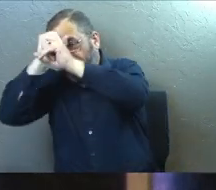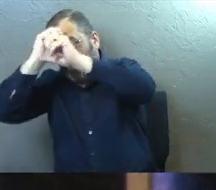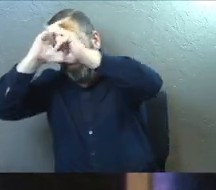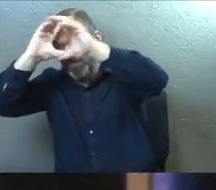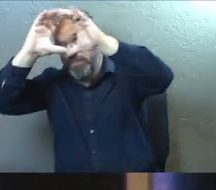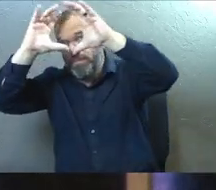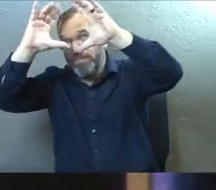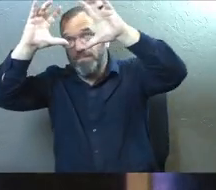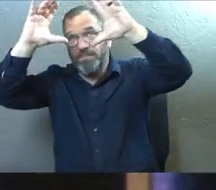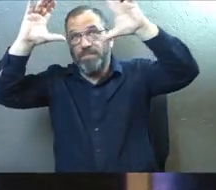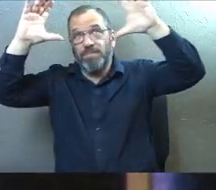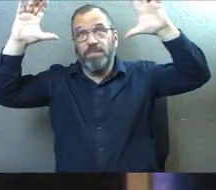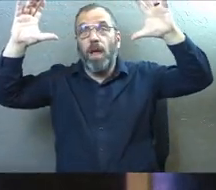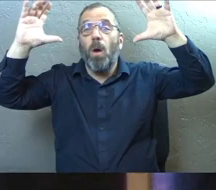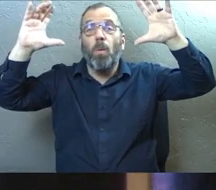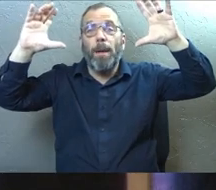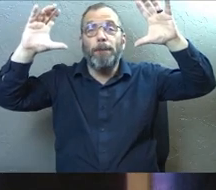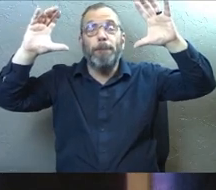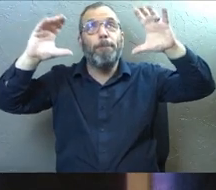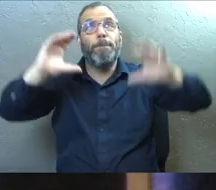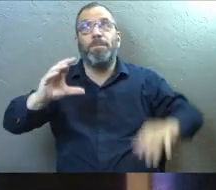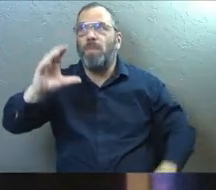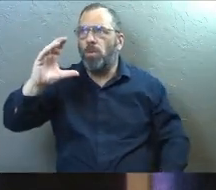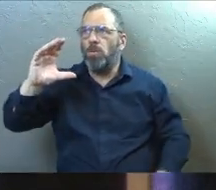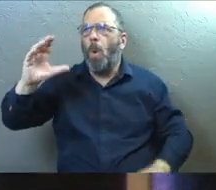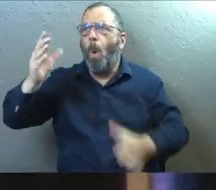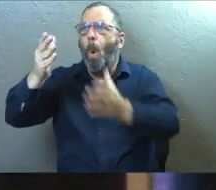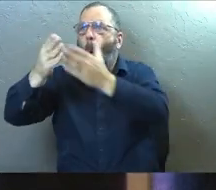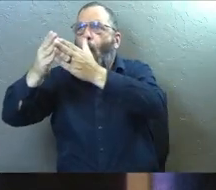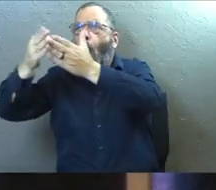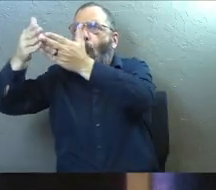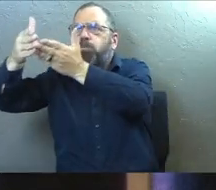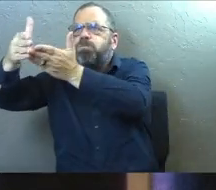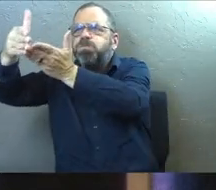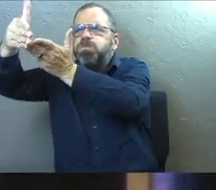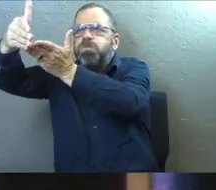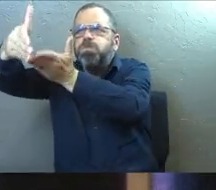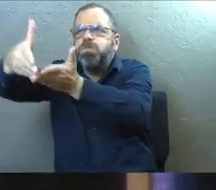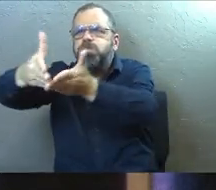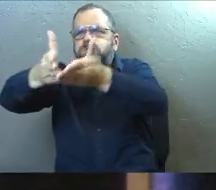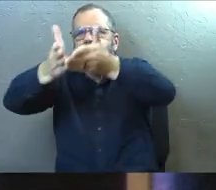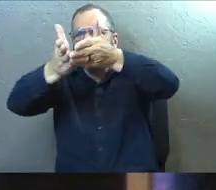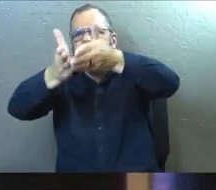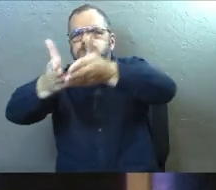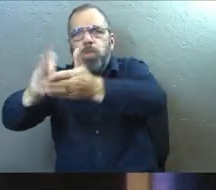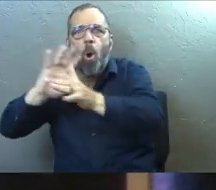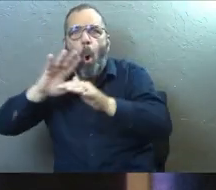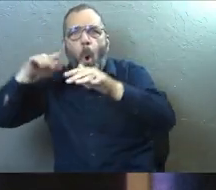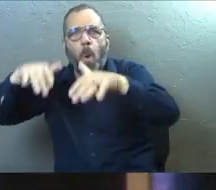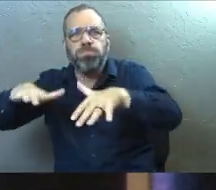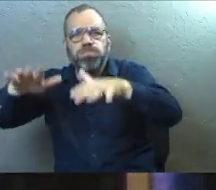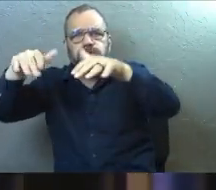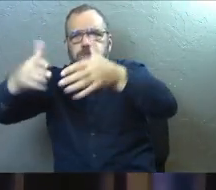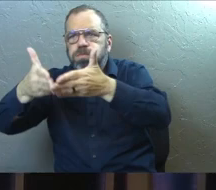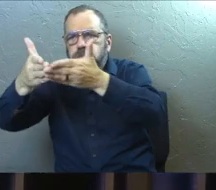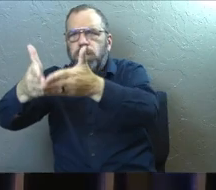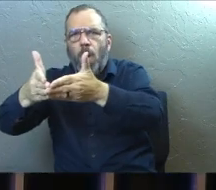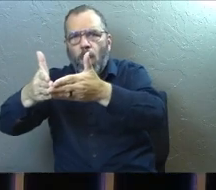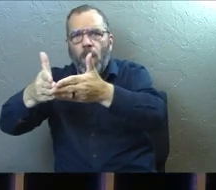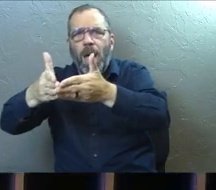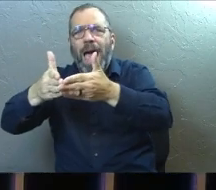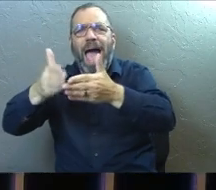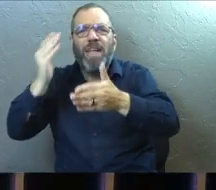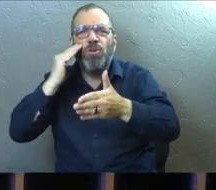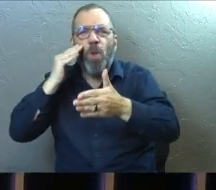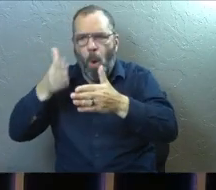and the way the vision went is there was this ocean liner that was traveling along the ocean and there was the lines